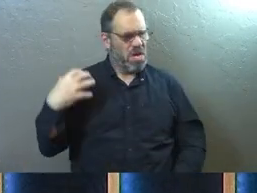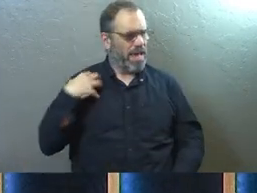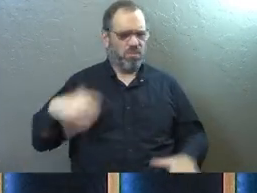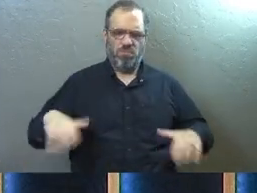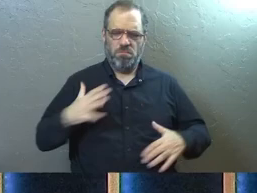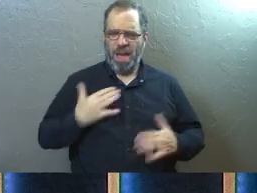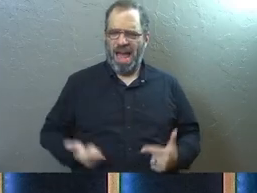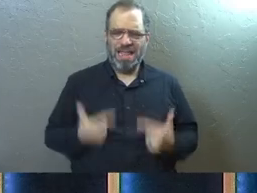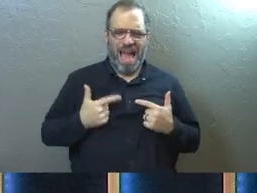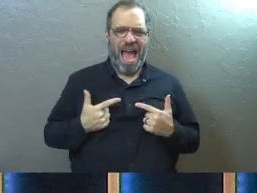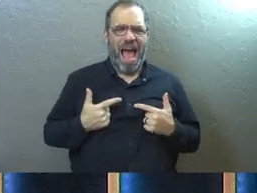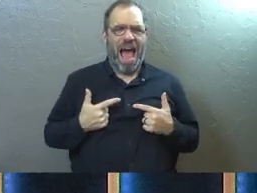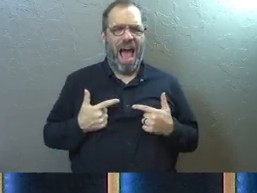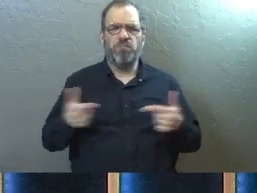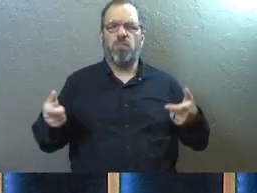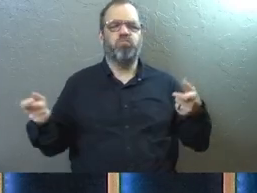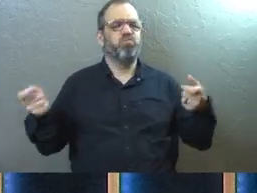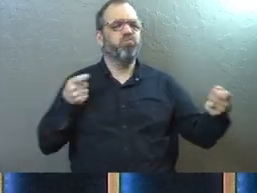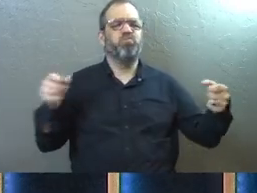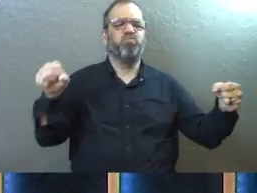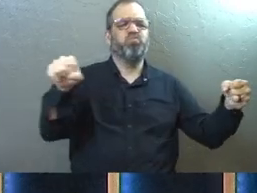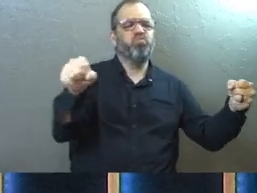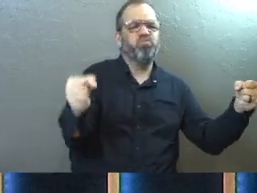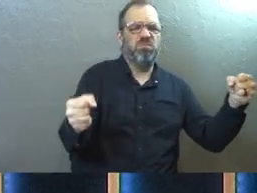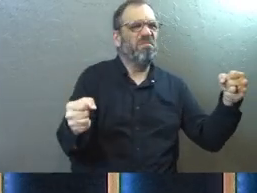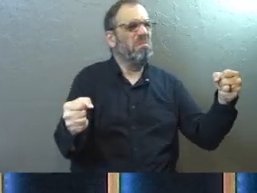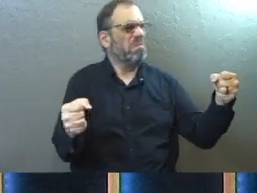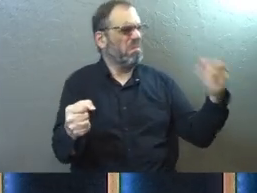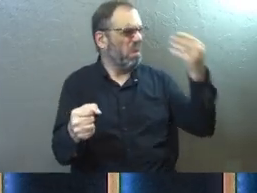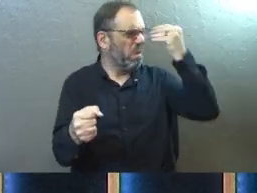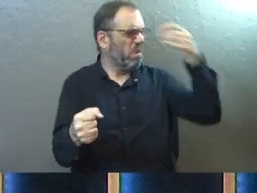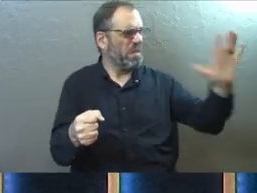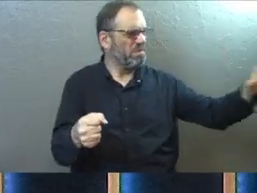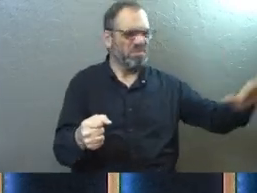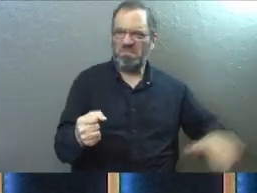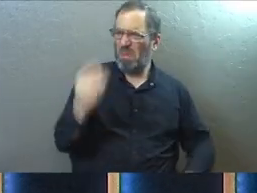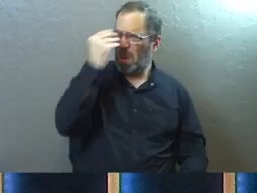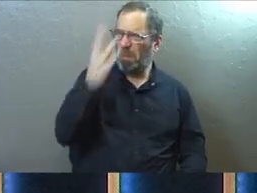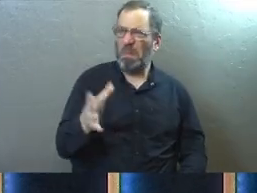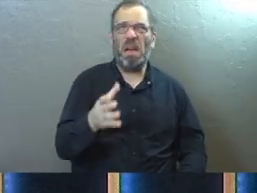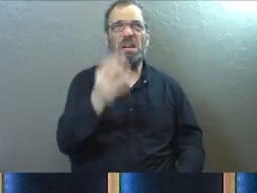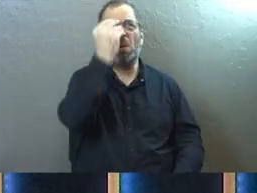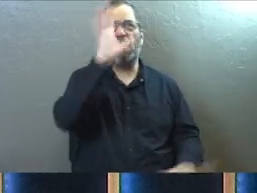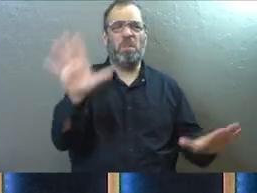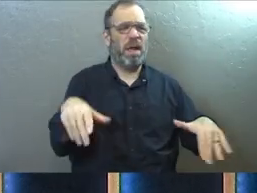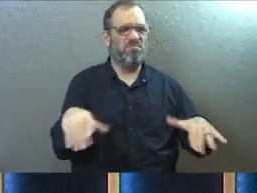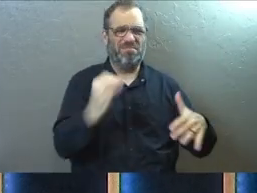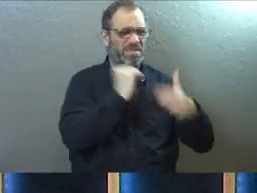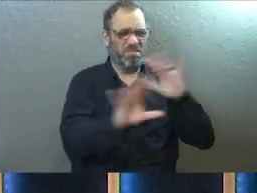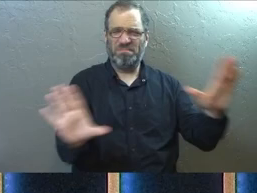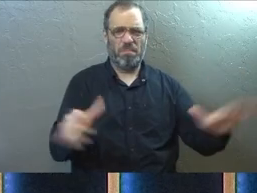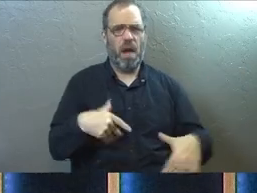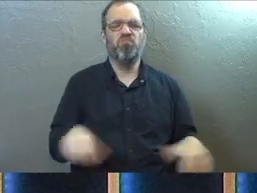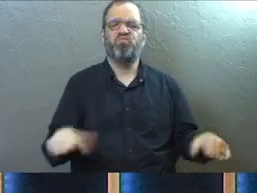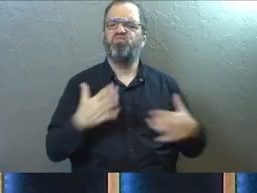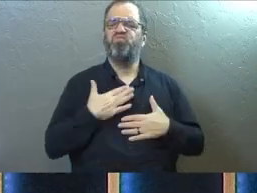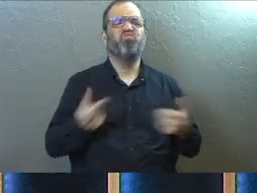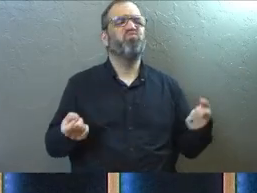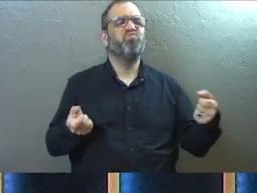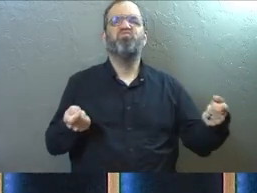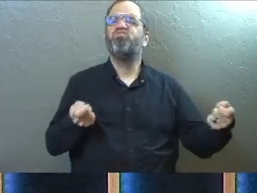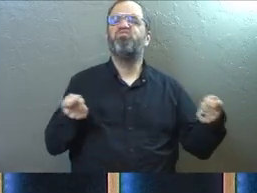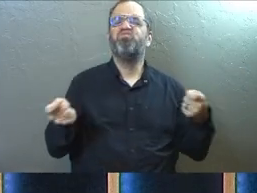of my own ship. I don't want to obey anybody else. I don't want to submit to anybody else's plans for me.